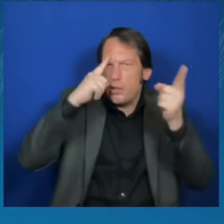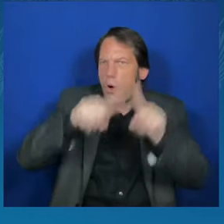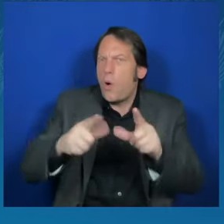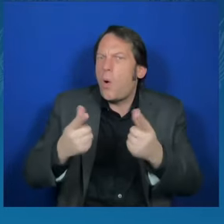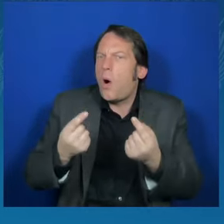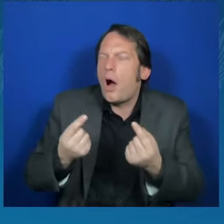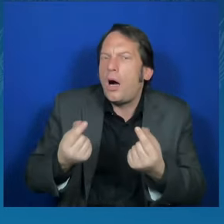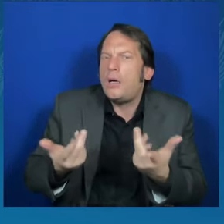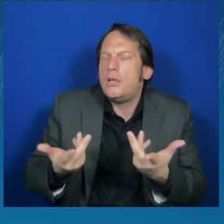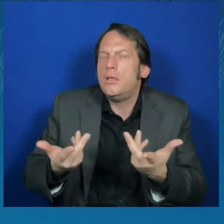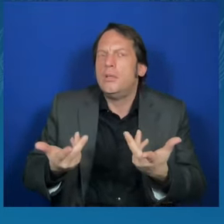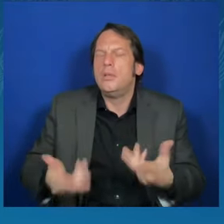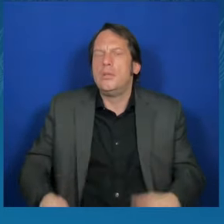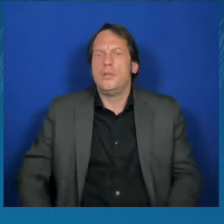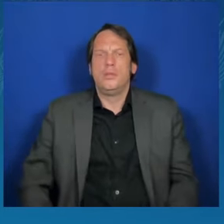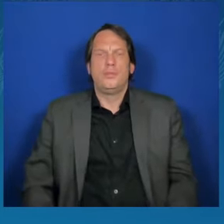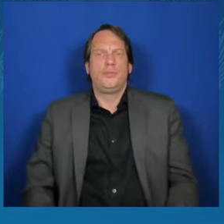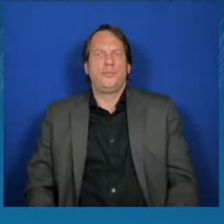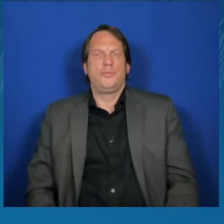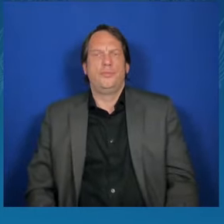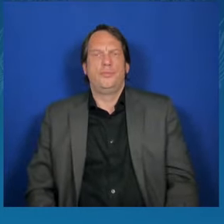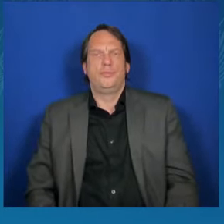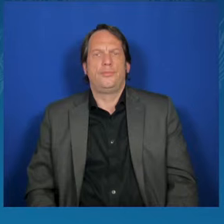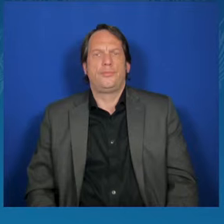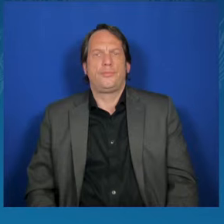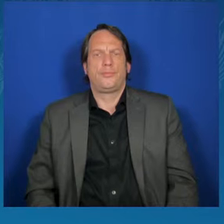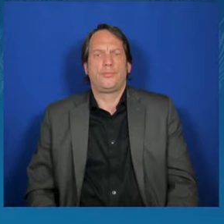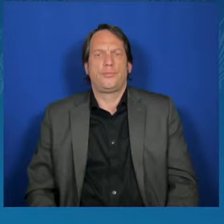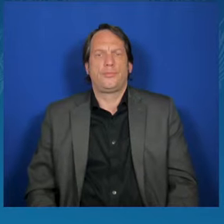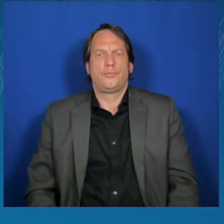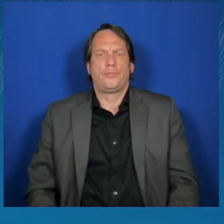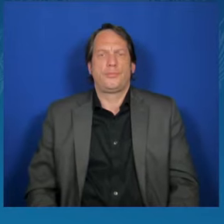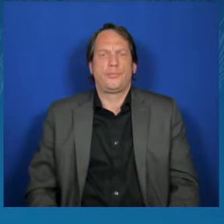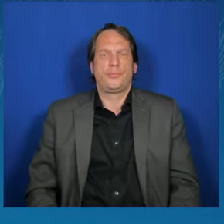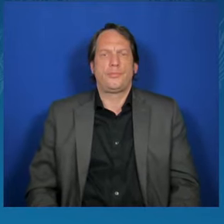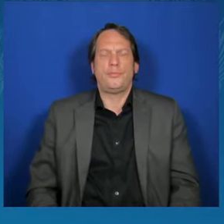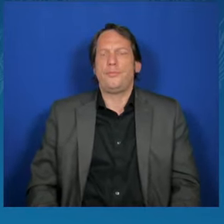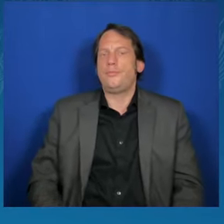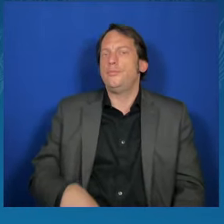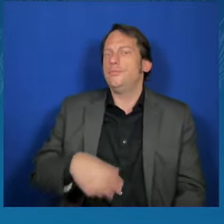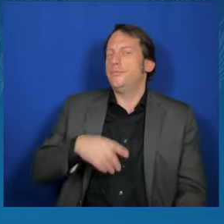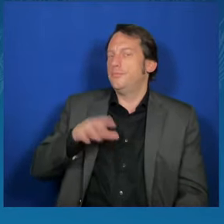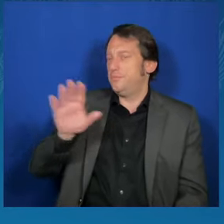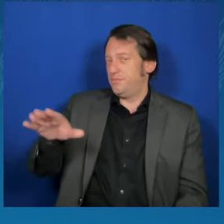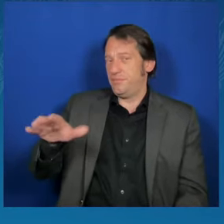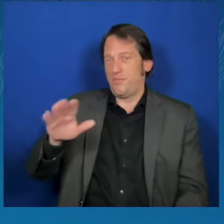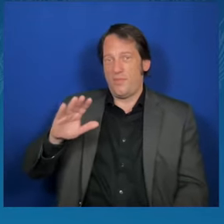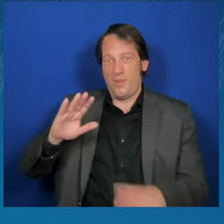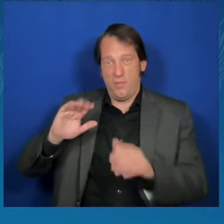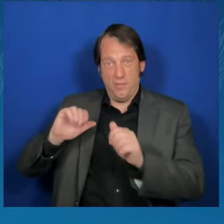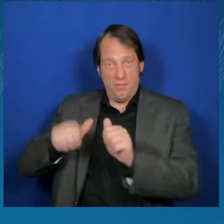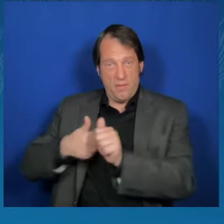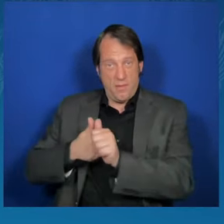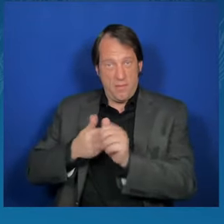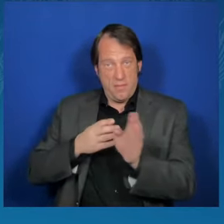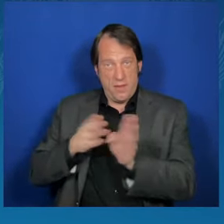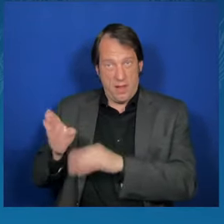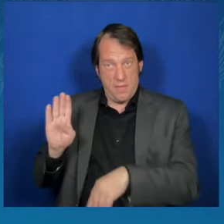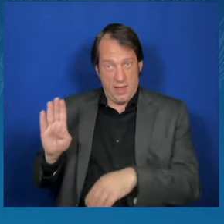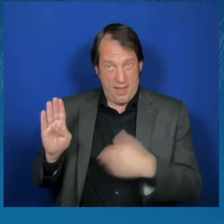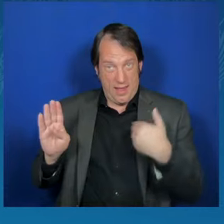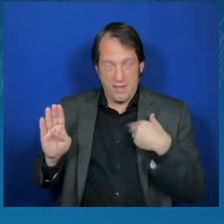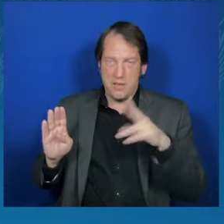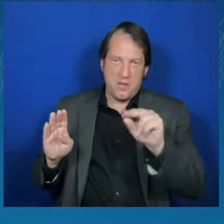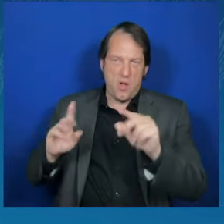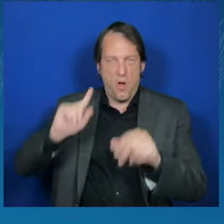There is only Plan A, which is to ensure that Ukraine receives what it